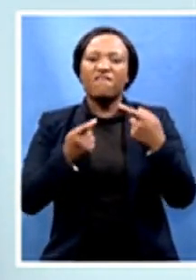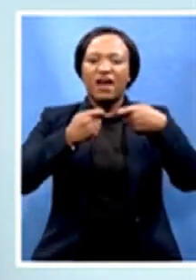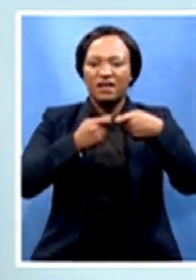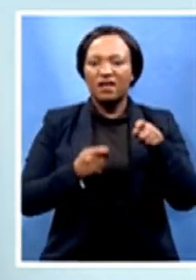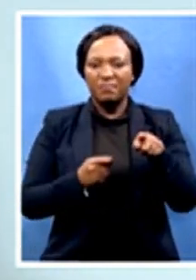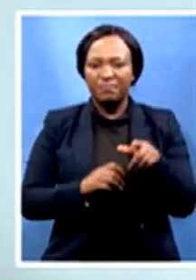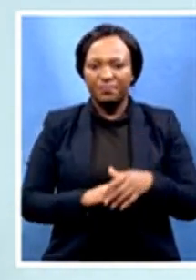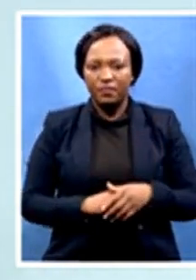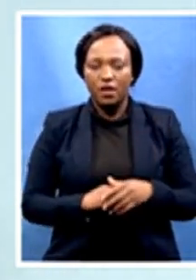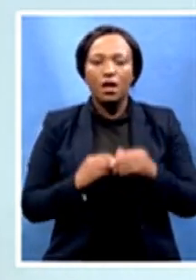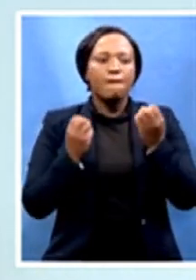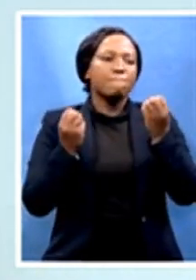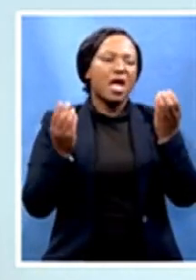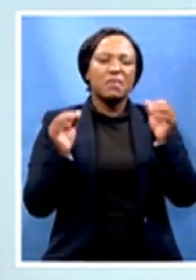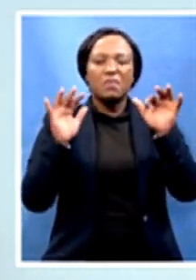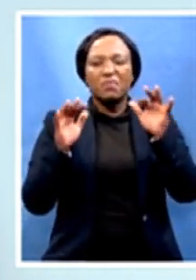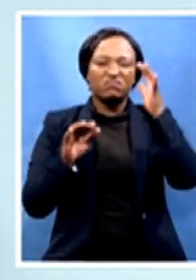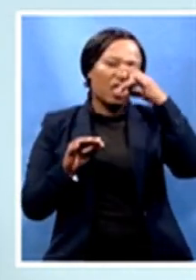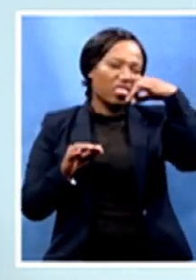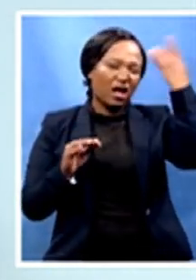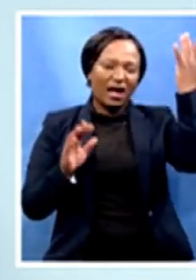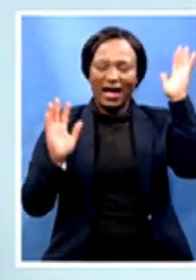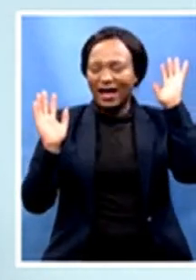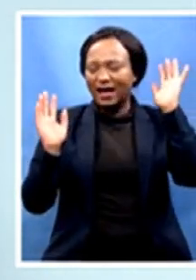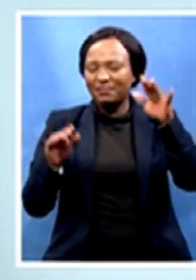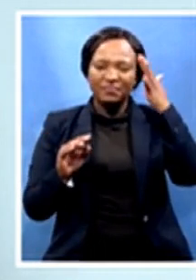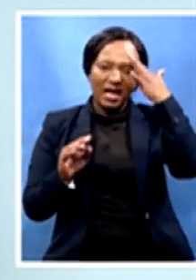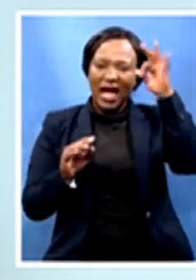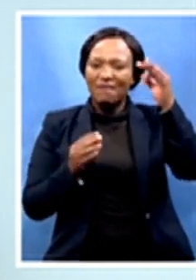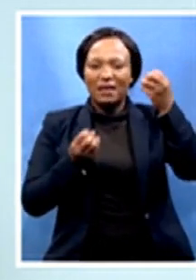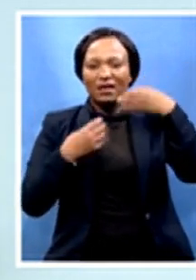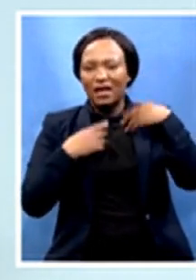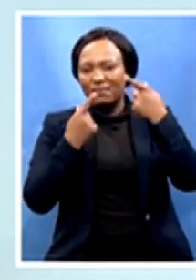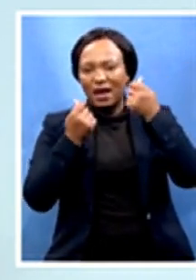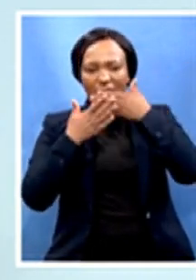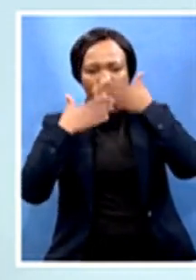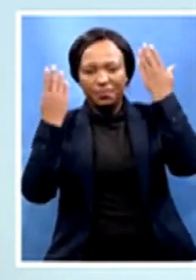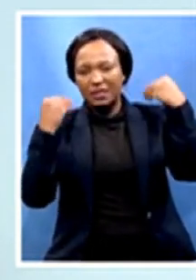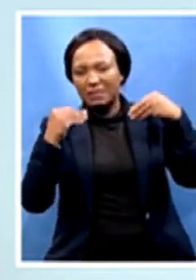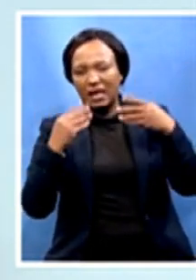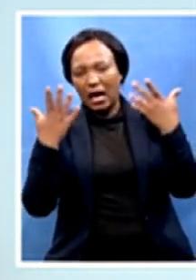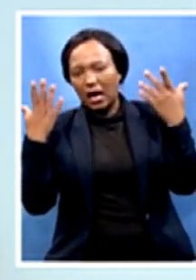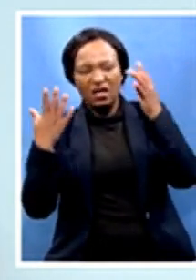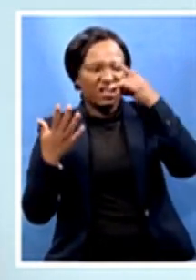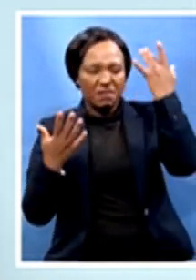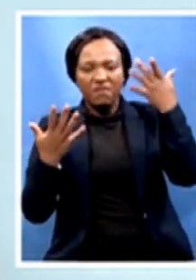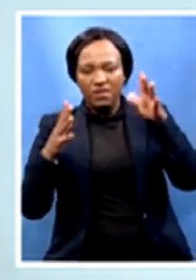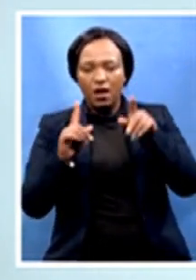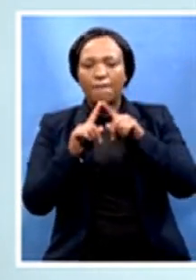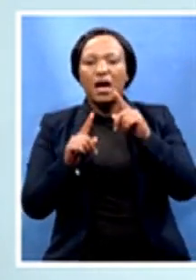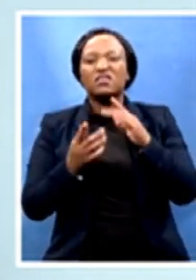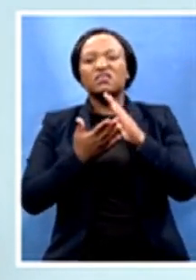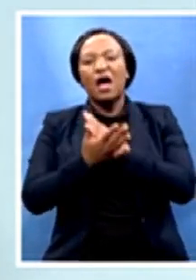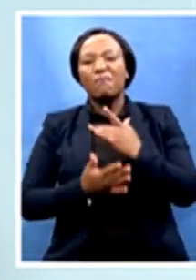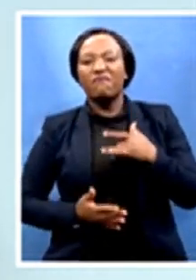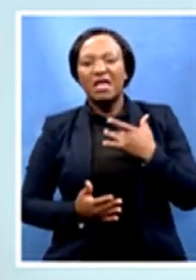the reasons are varying. Some feel that when there's government support, it would go to people that actually do